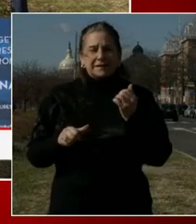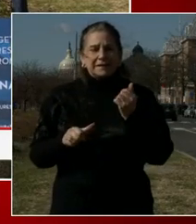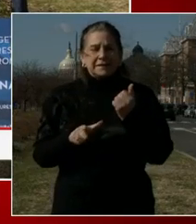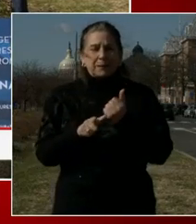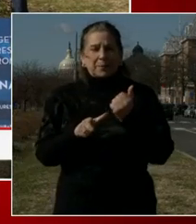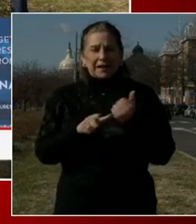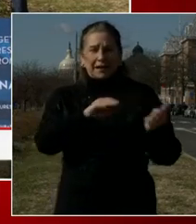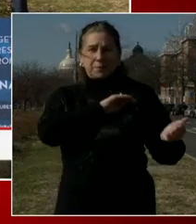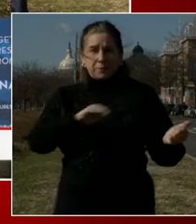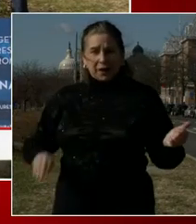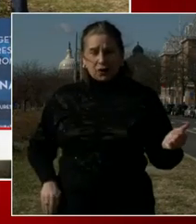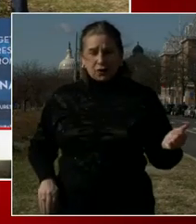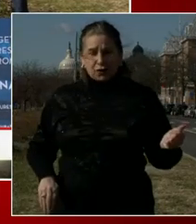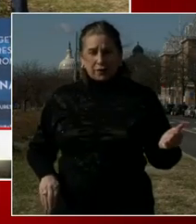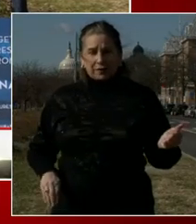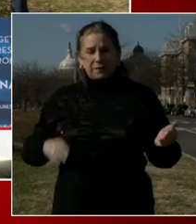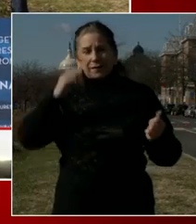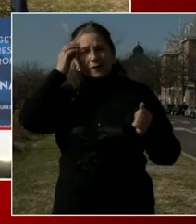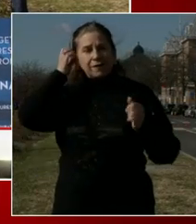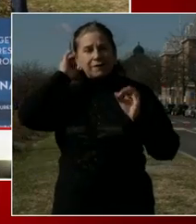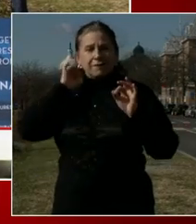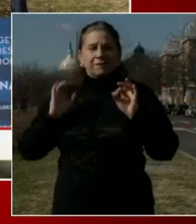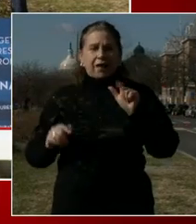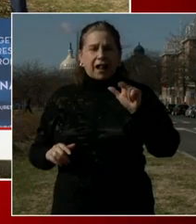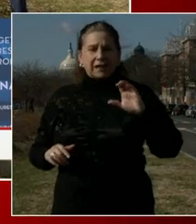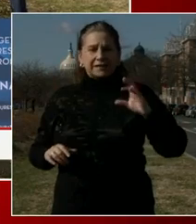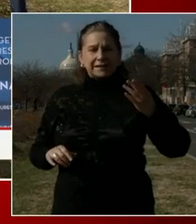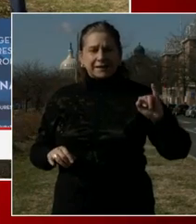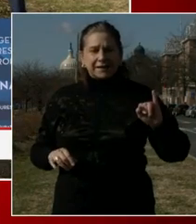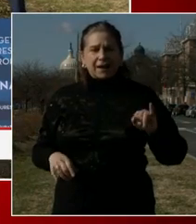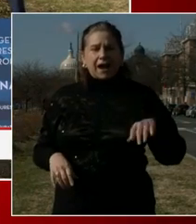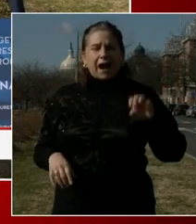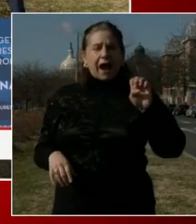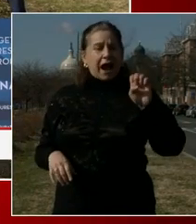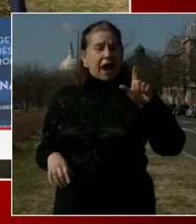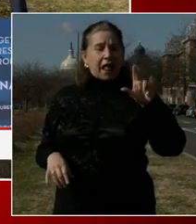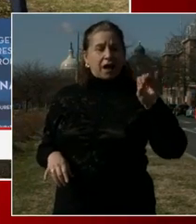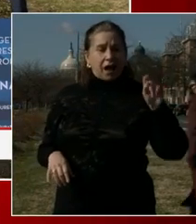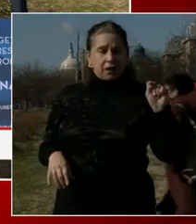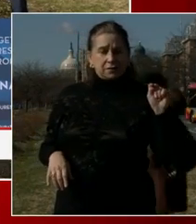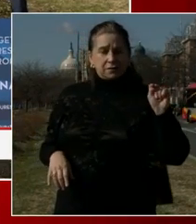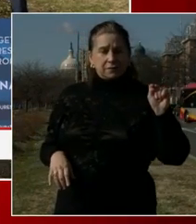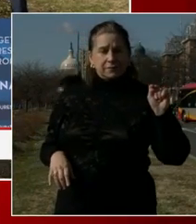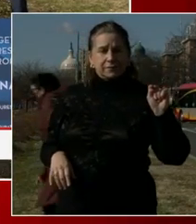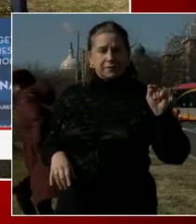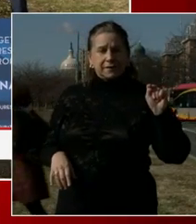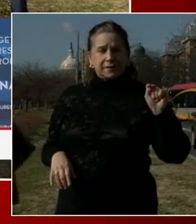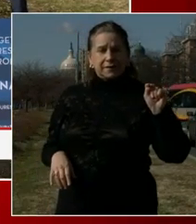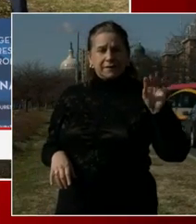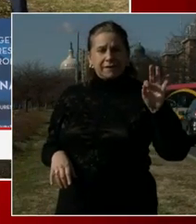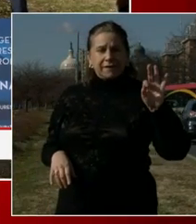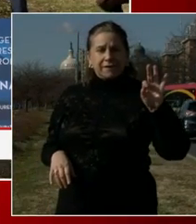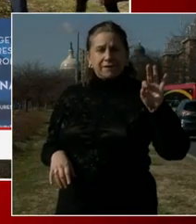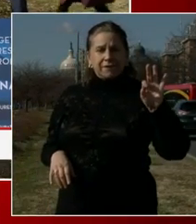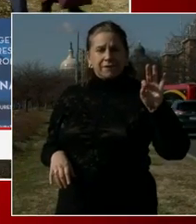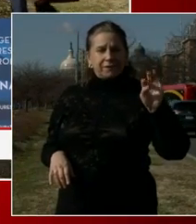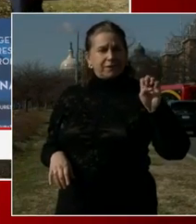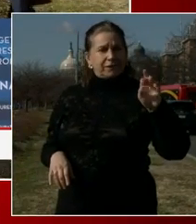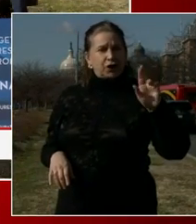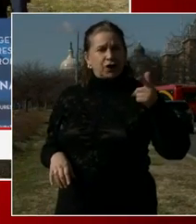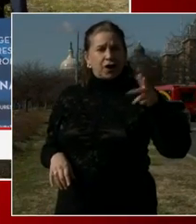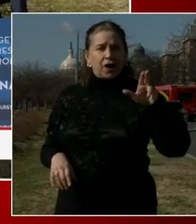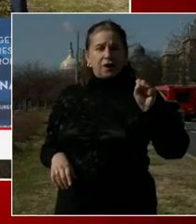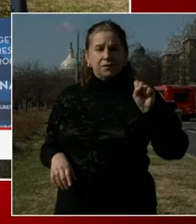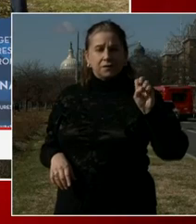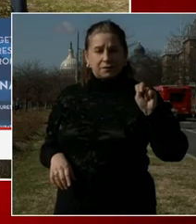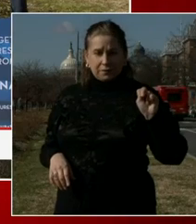Ferguson, is the direct, who is the CEO and President of Destination D.C. I'm also joined